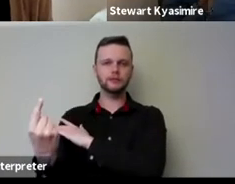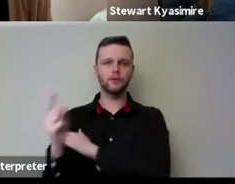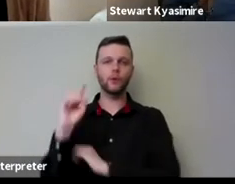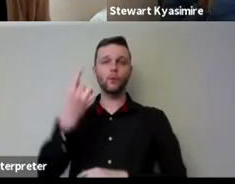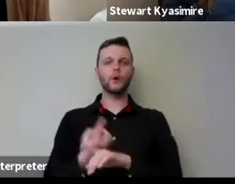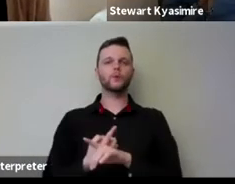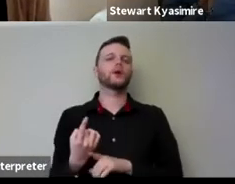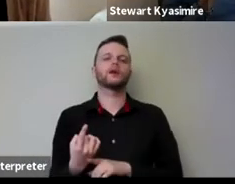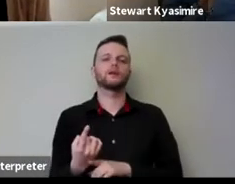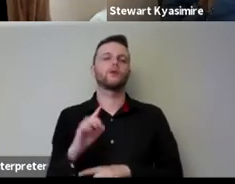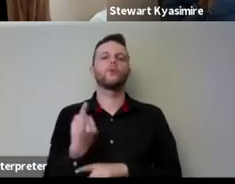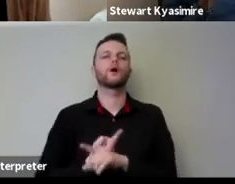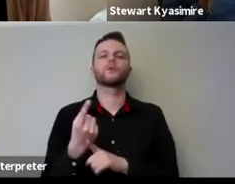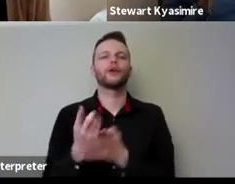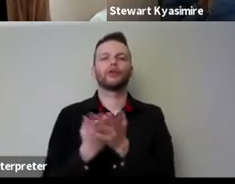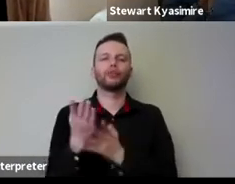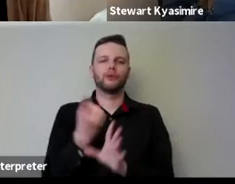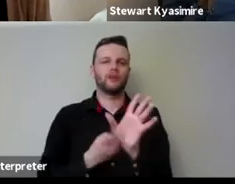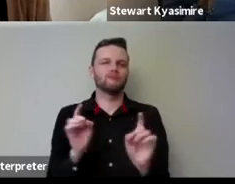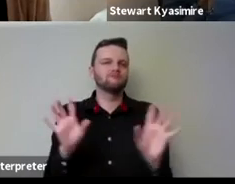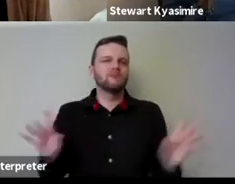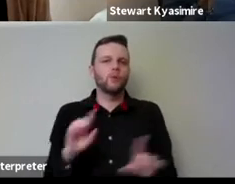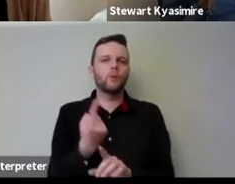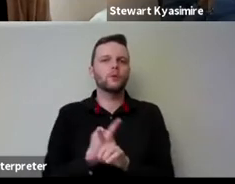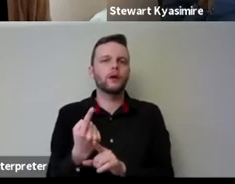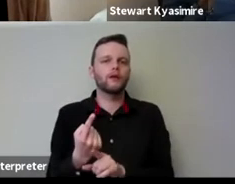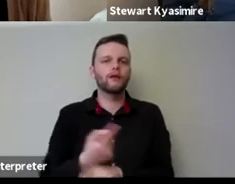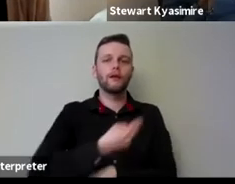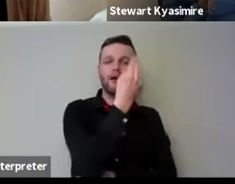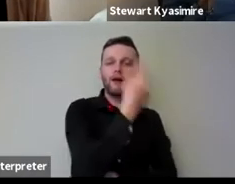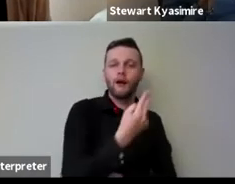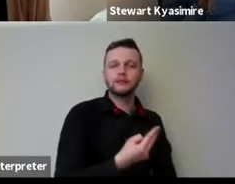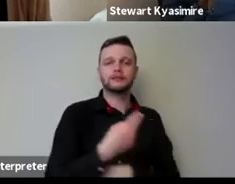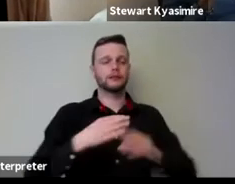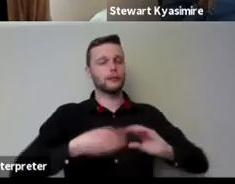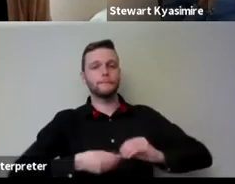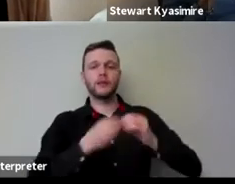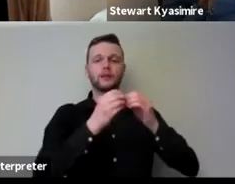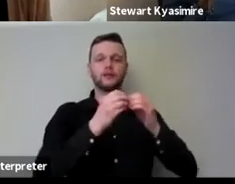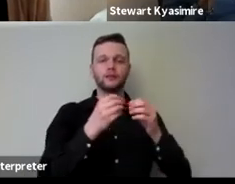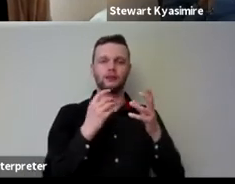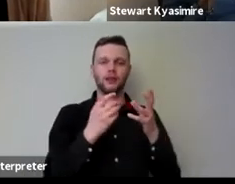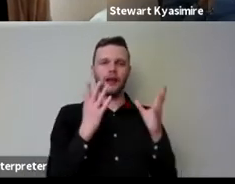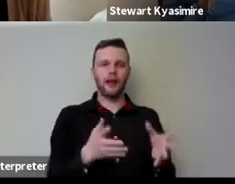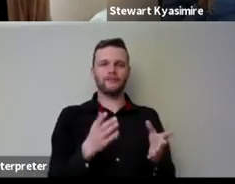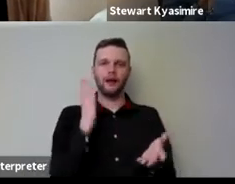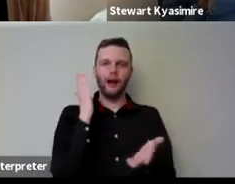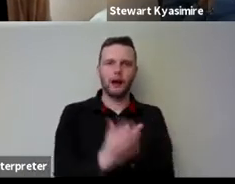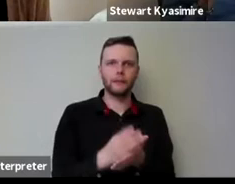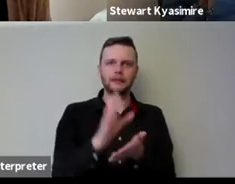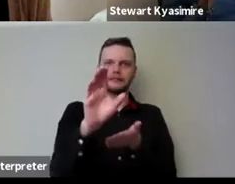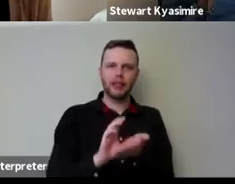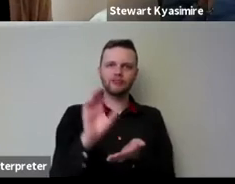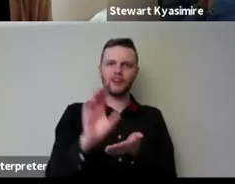let's say a week in the year artists and makers were given a salary right and then